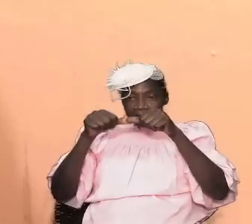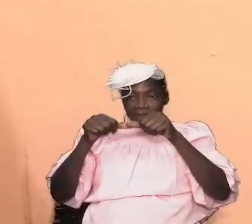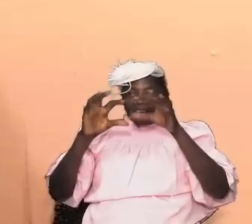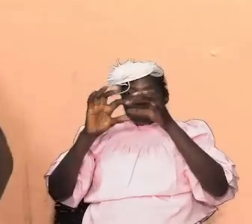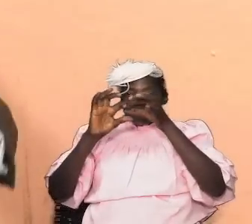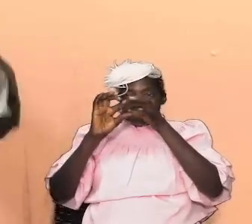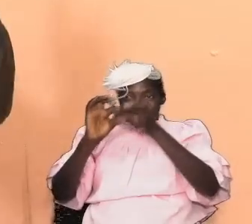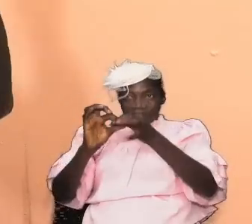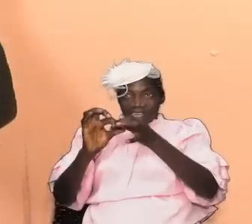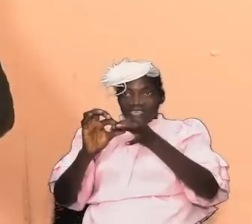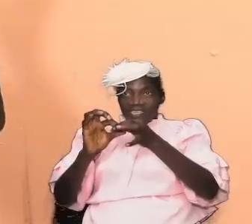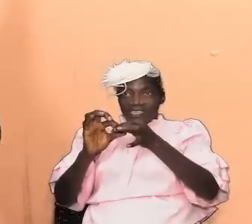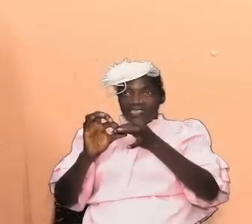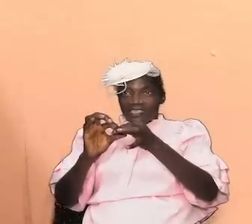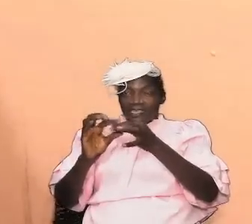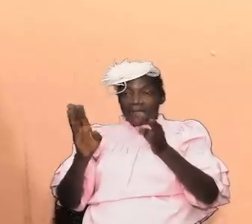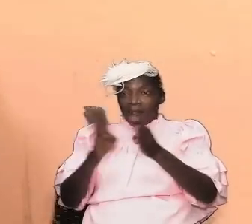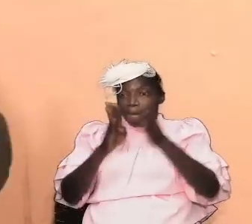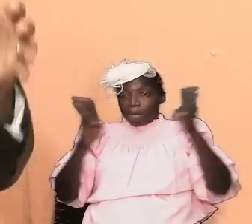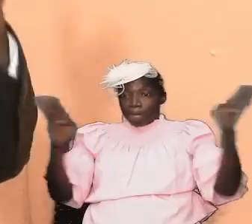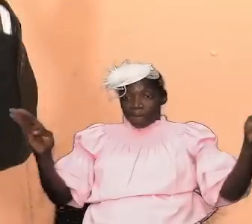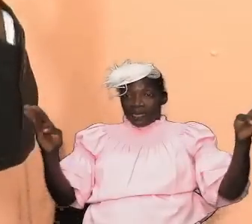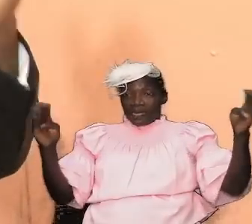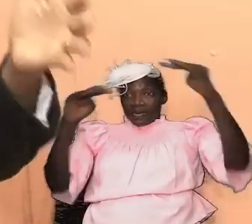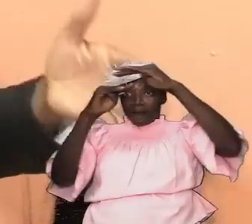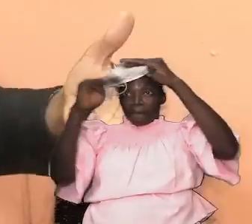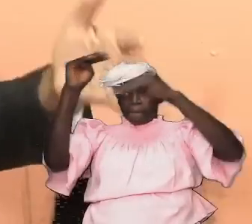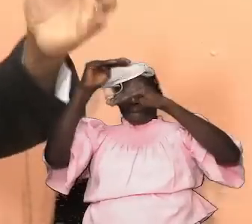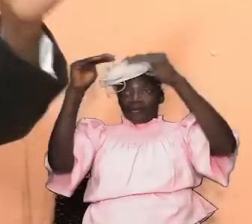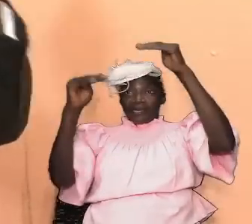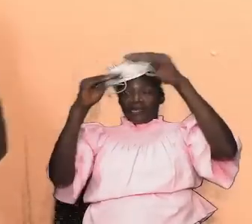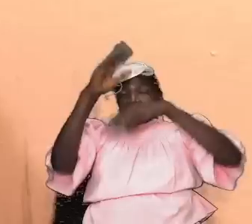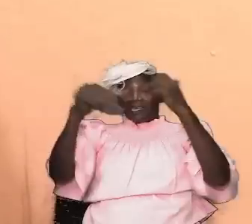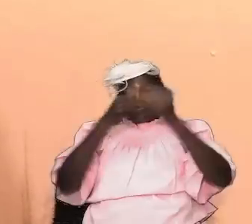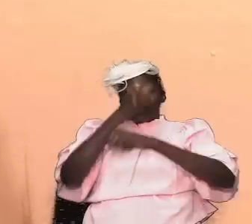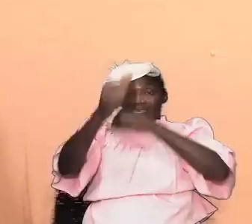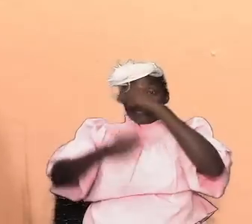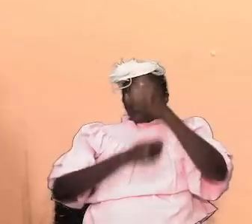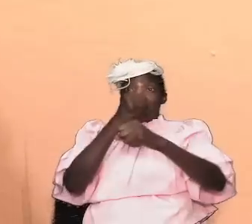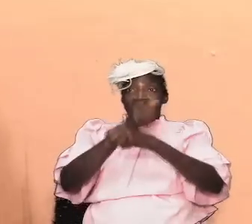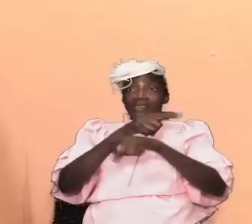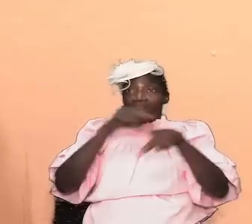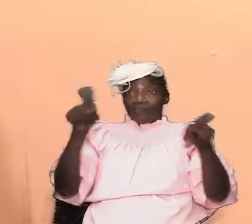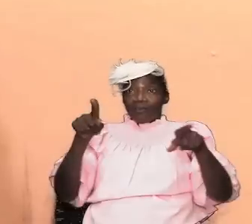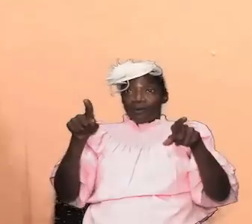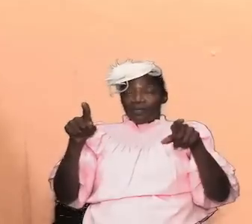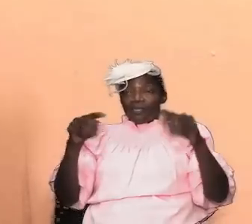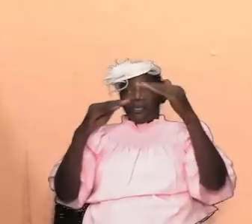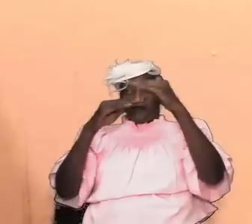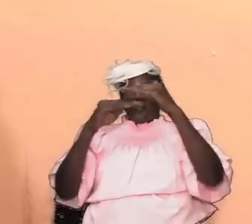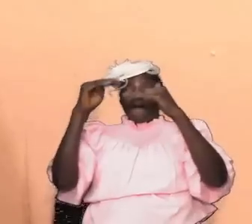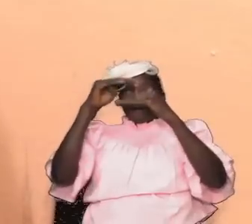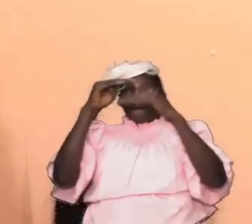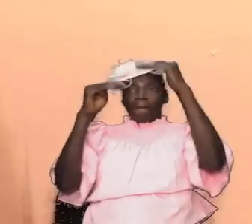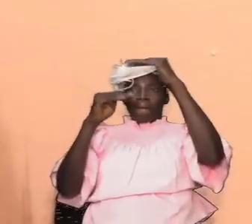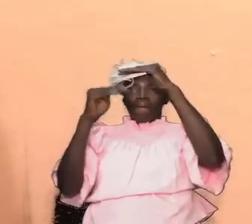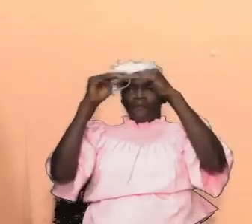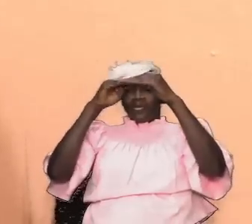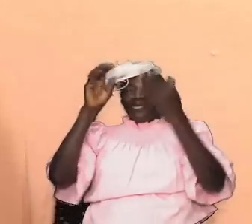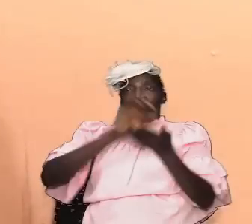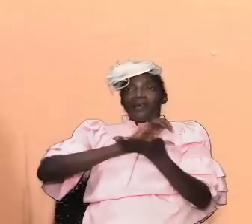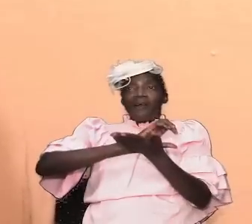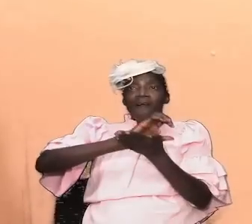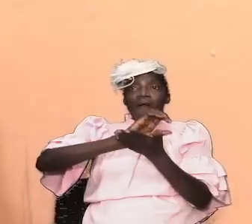and it was a magnificent building and it took years but it was constructed it was completed